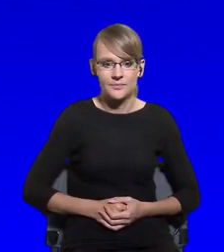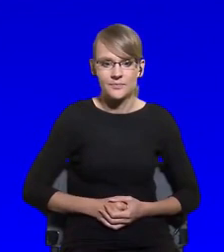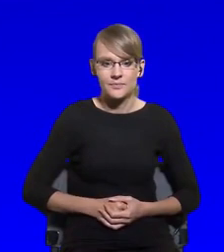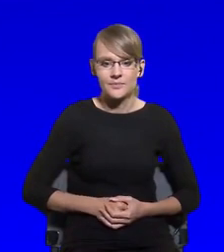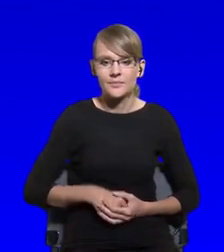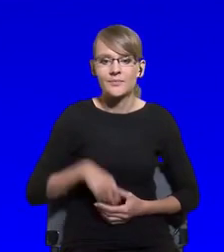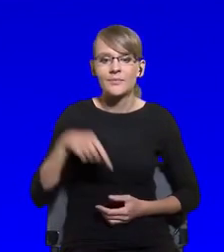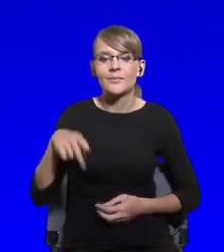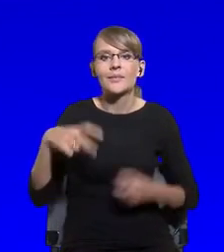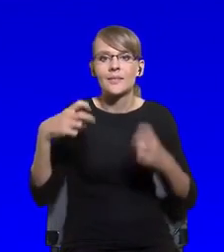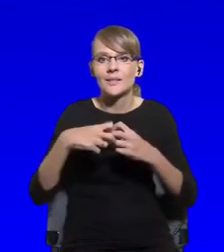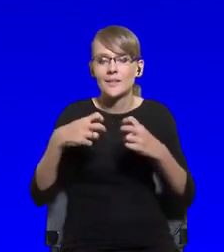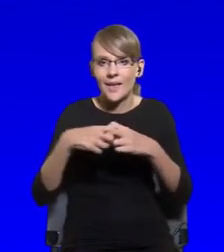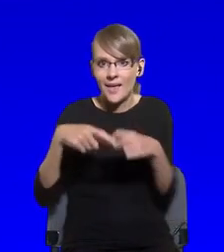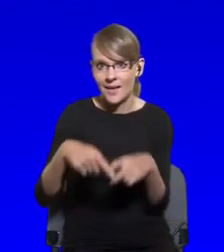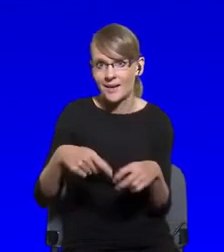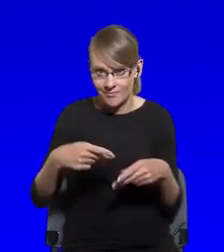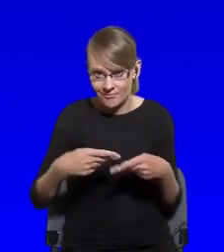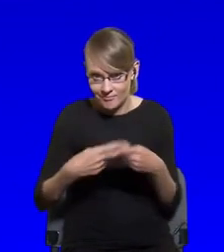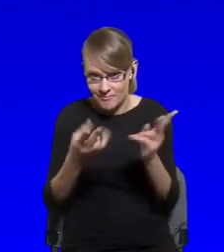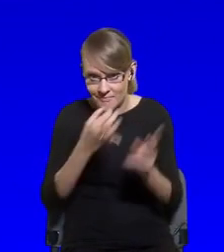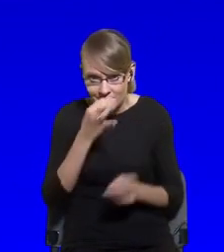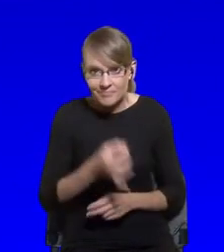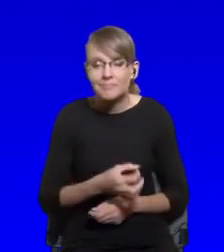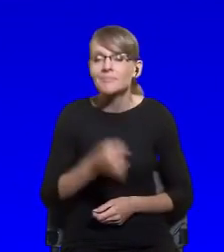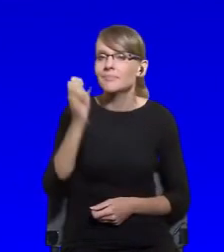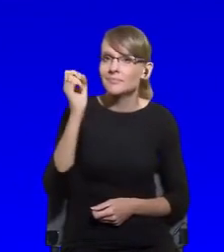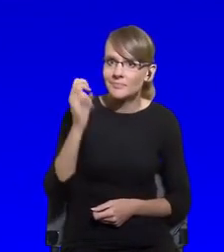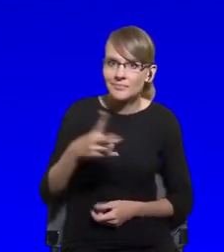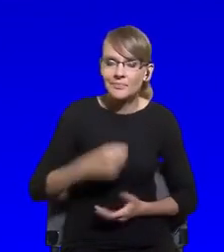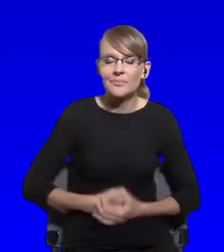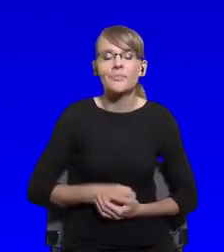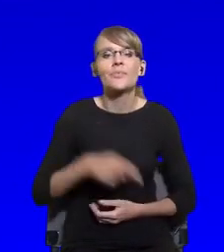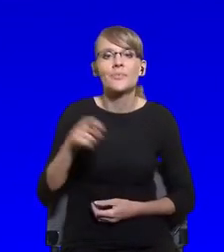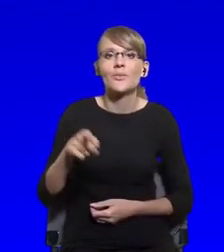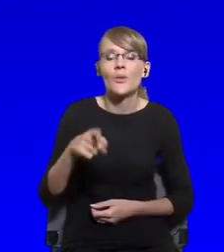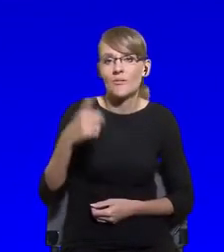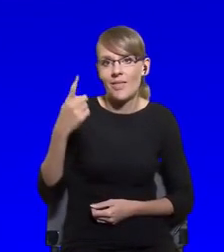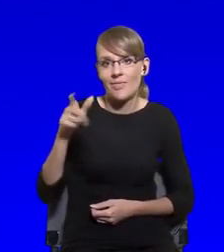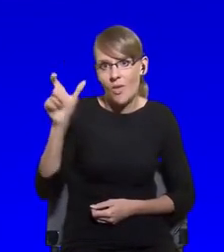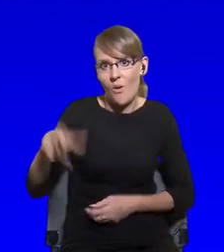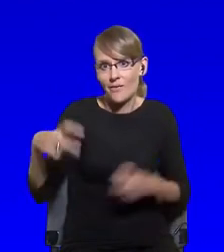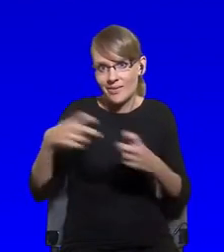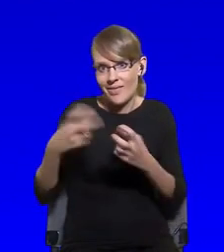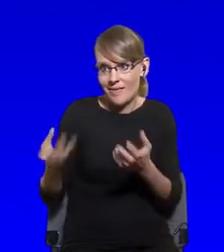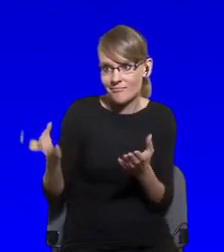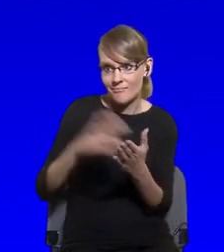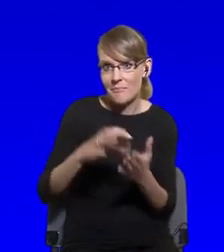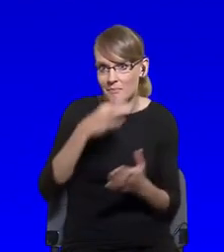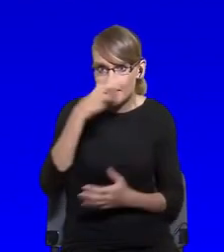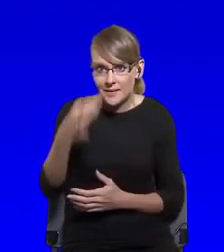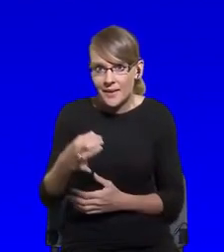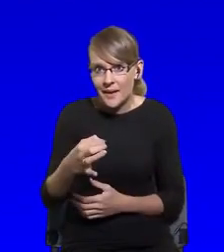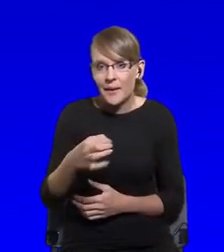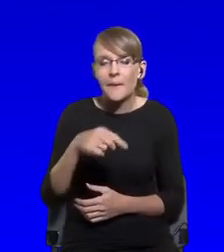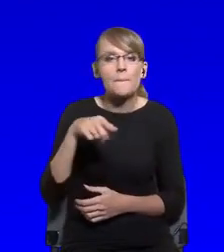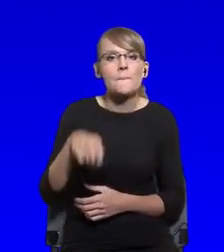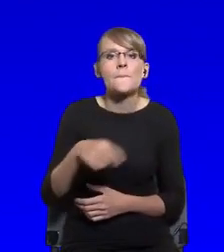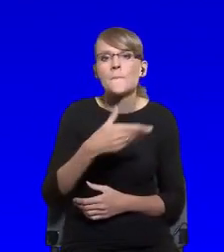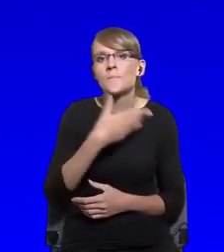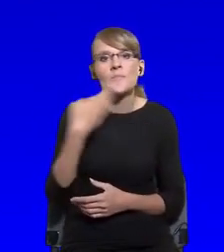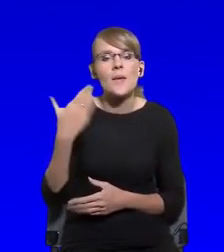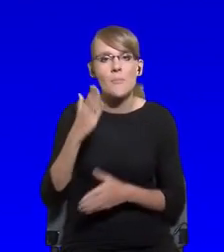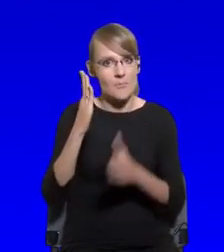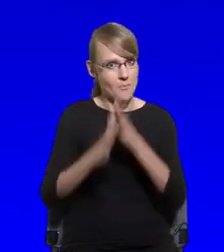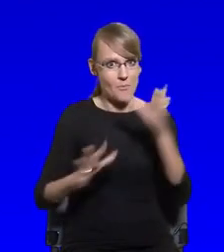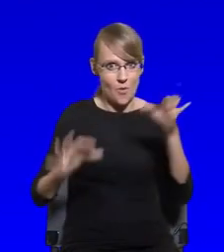listeners. And it doesn't have, it doesn't deal directly with Covid, but I